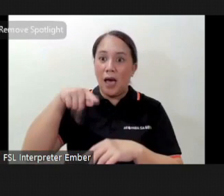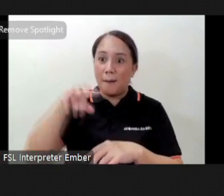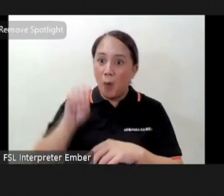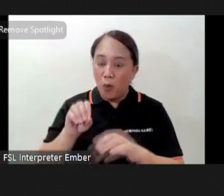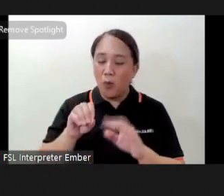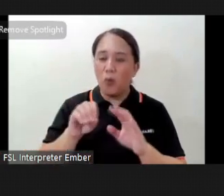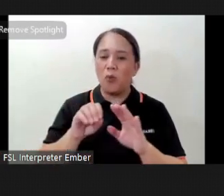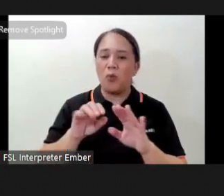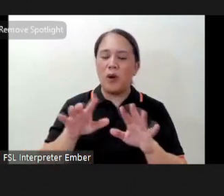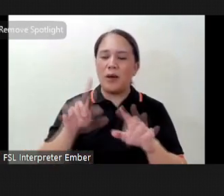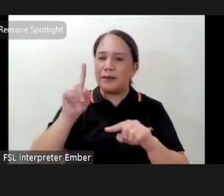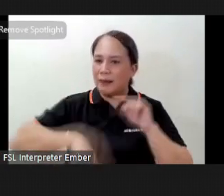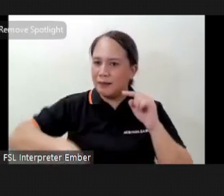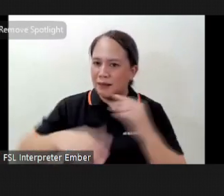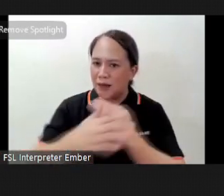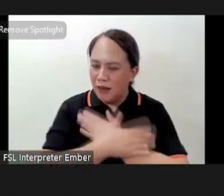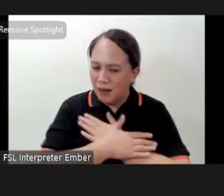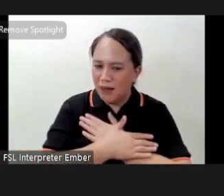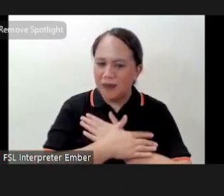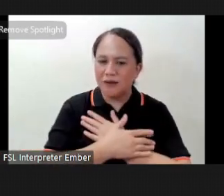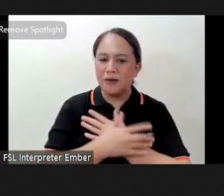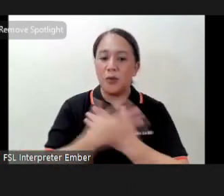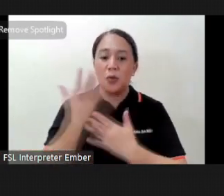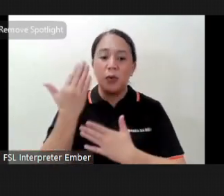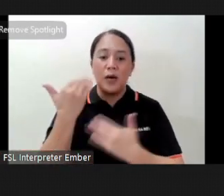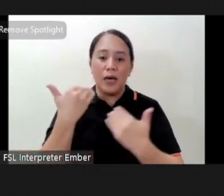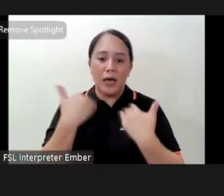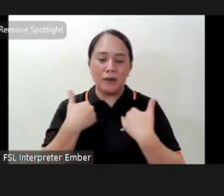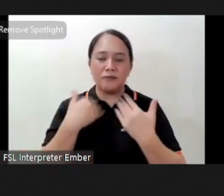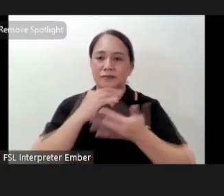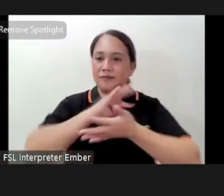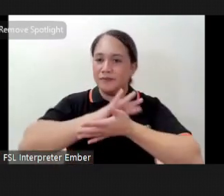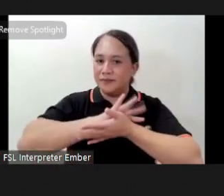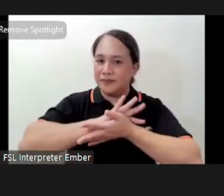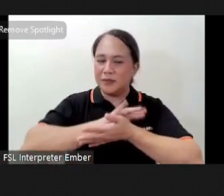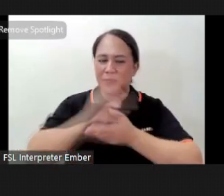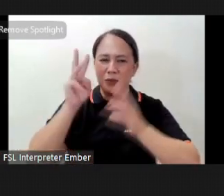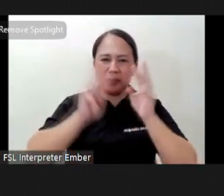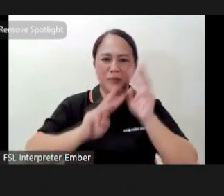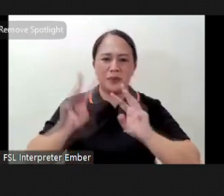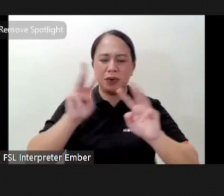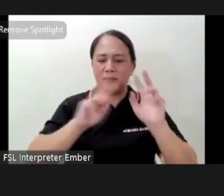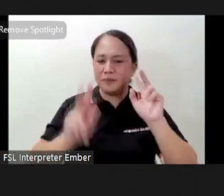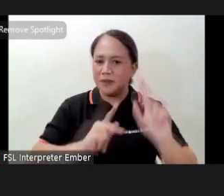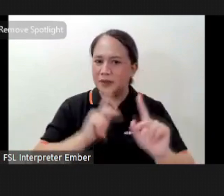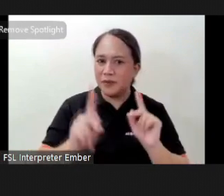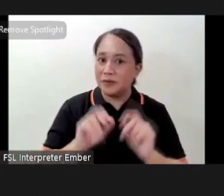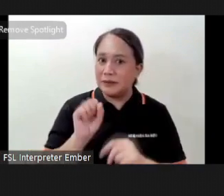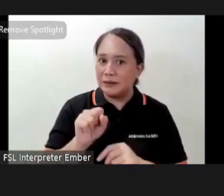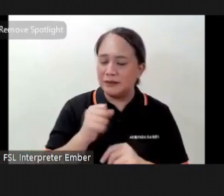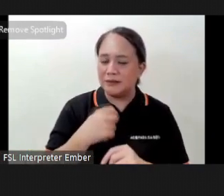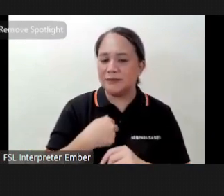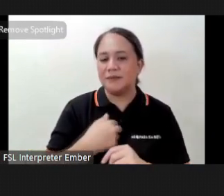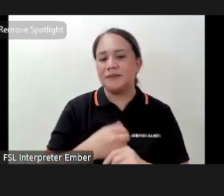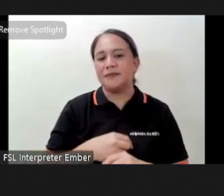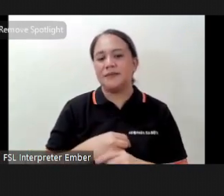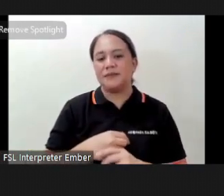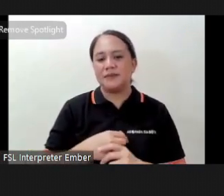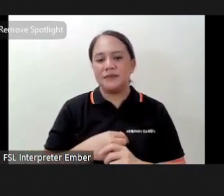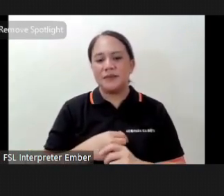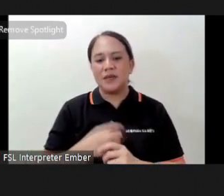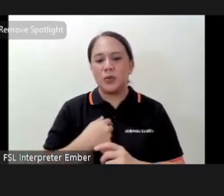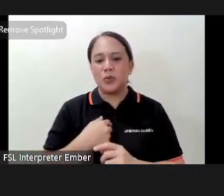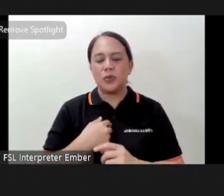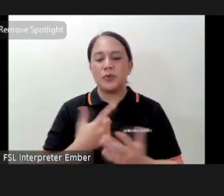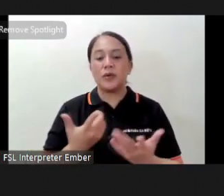hug and see physically because of this pandemic and I worry about people of course so I